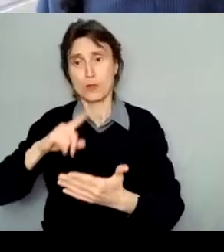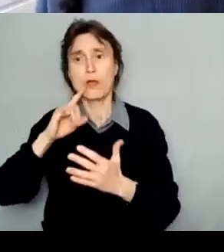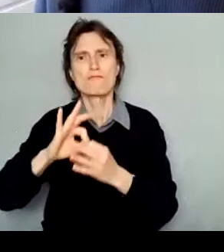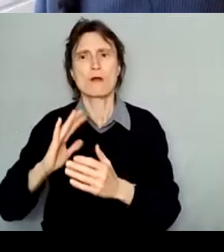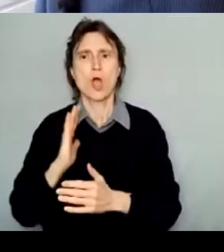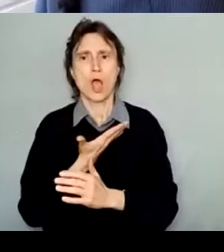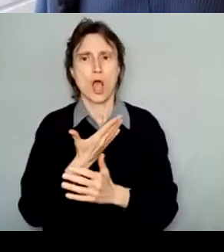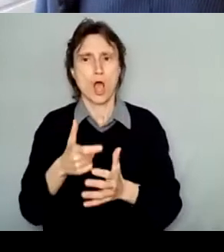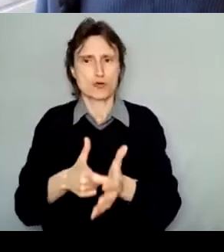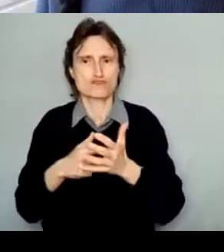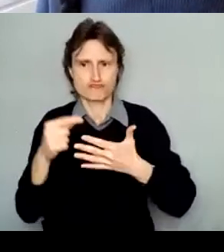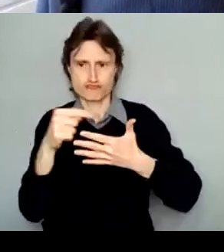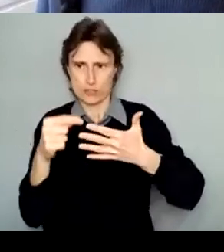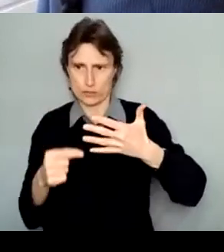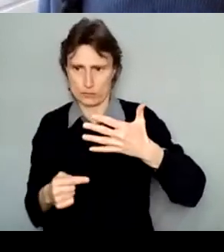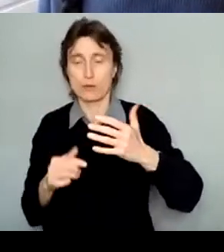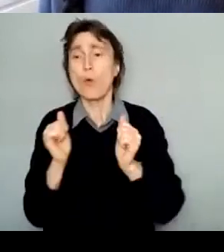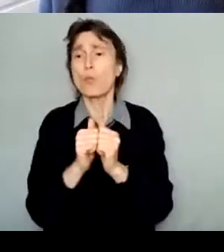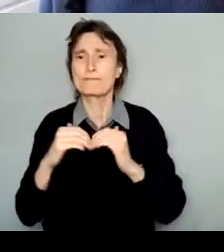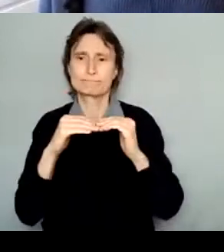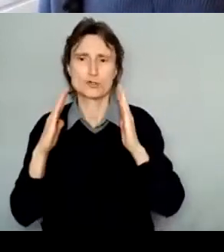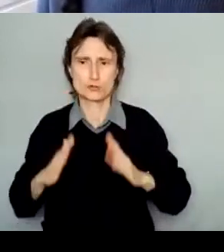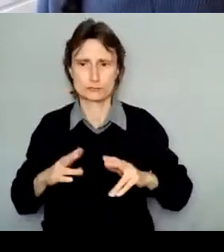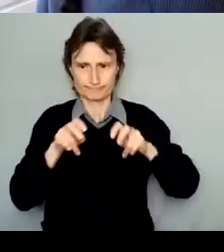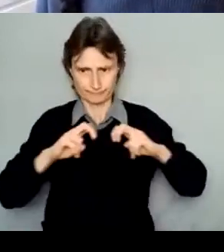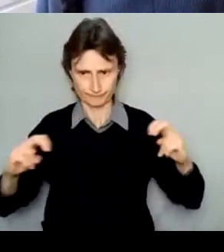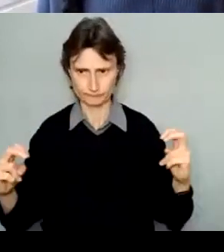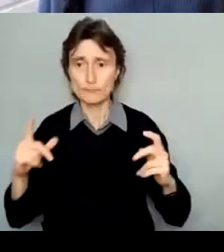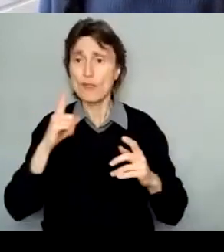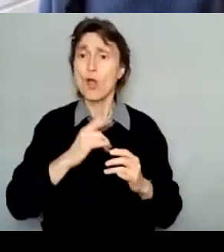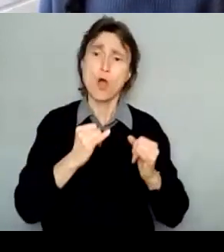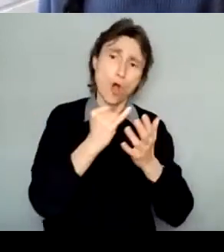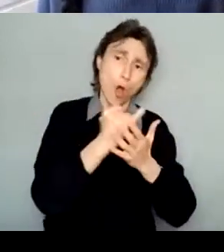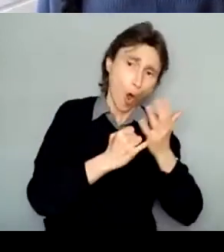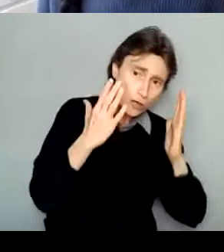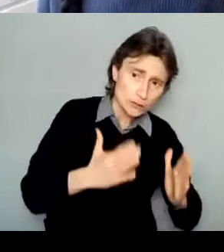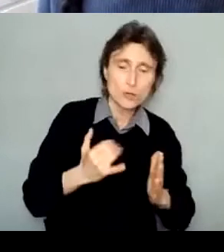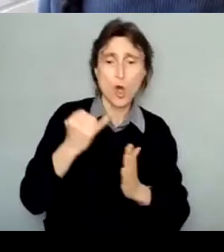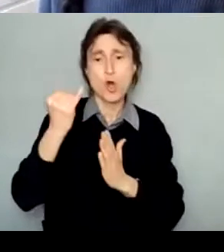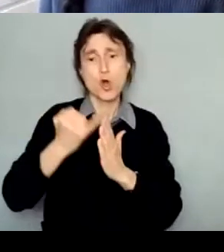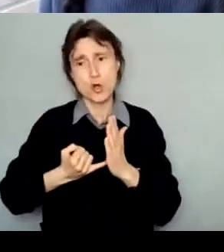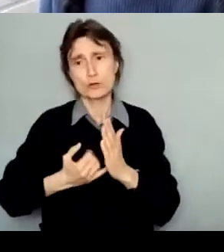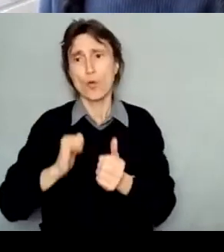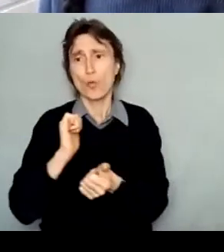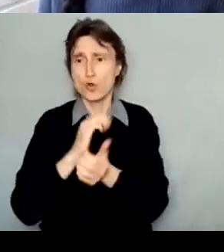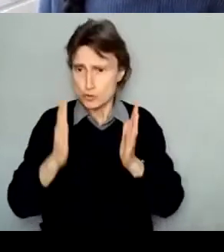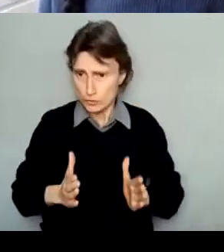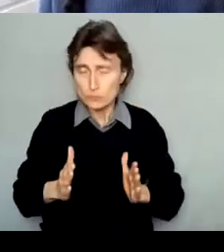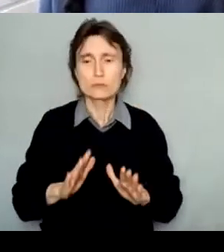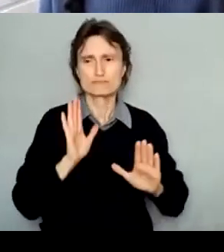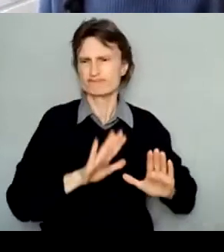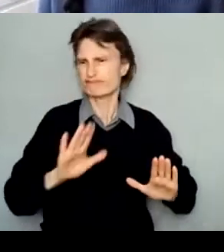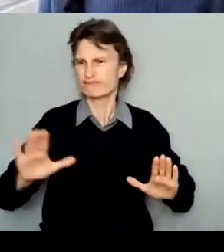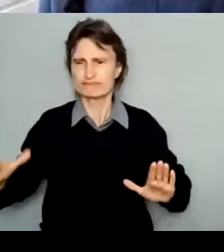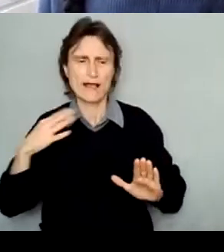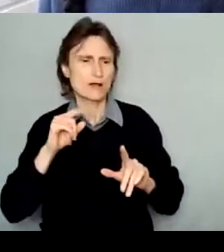a committee made up of artistic peers, so individual artists and art workers with experience and knowledge from a variety of